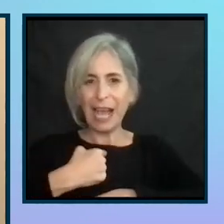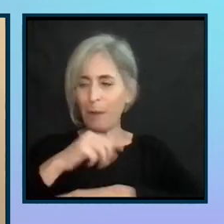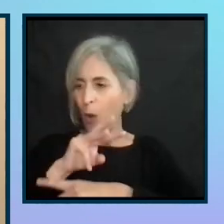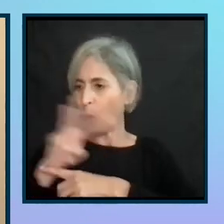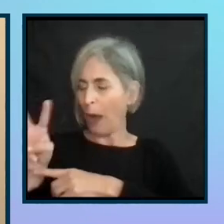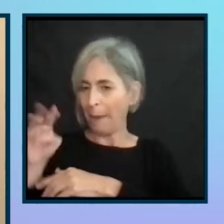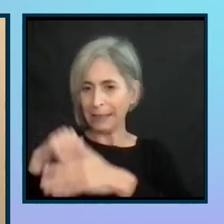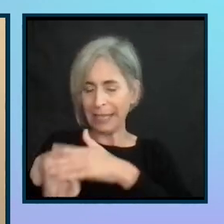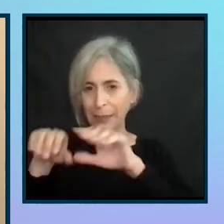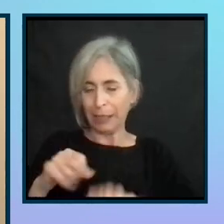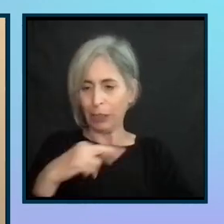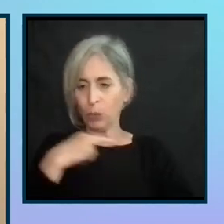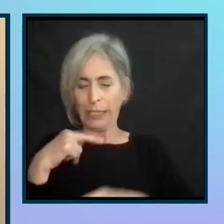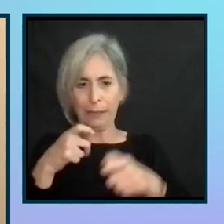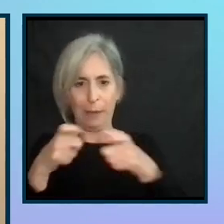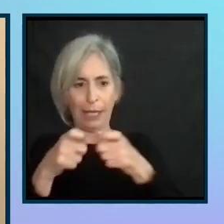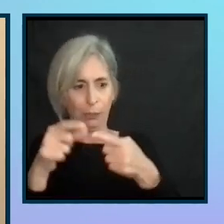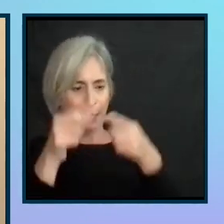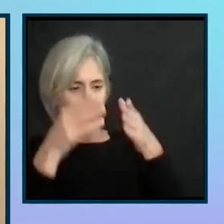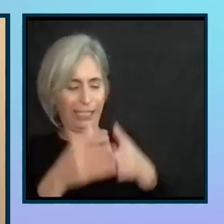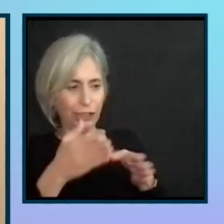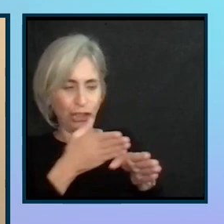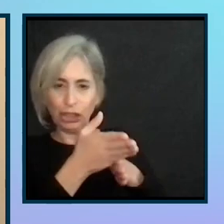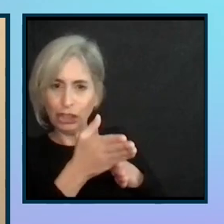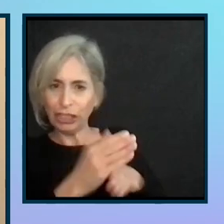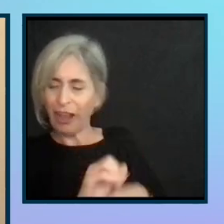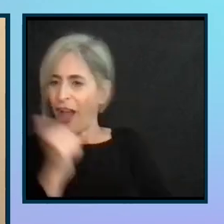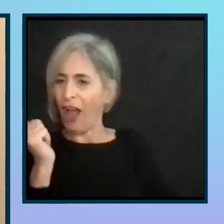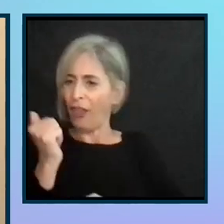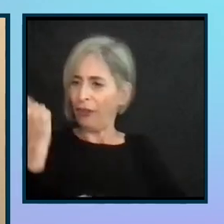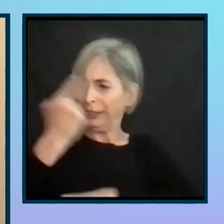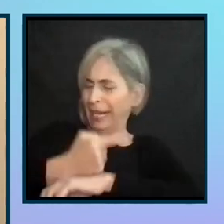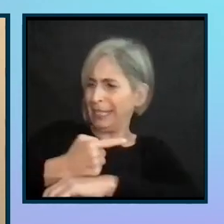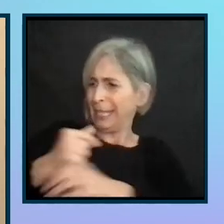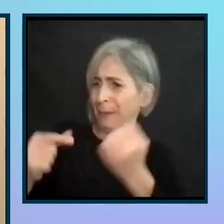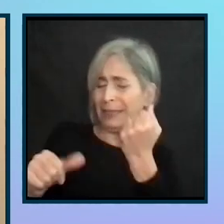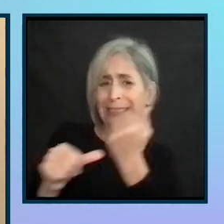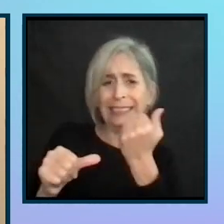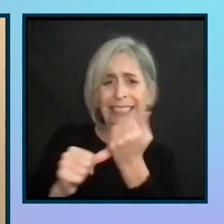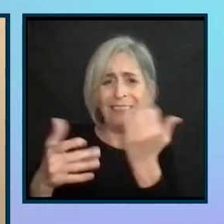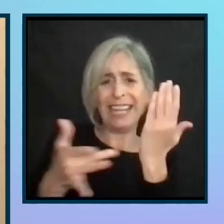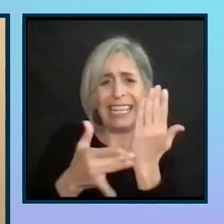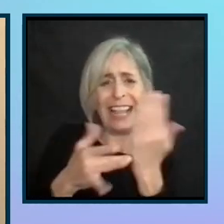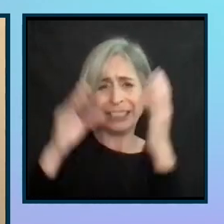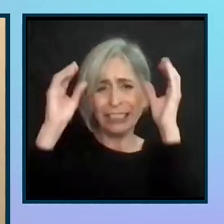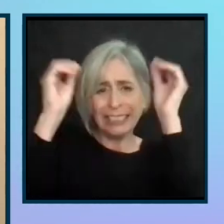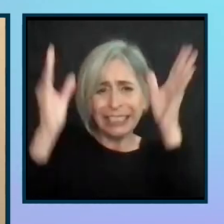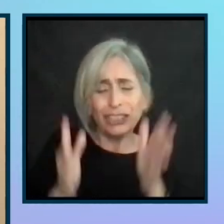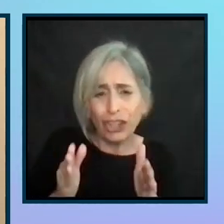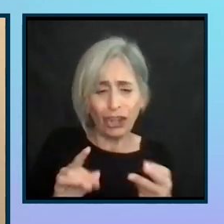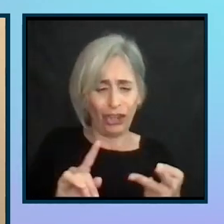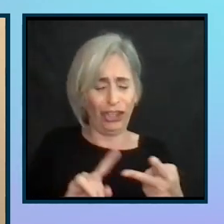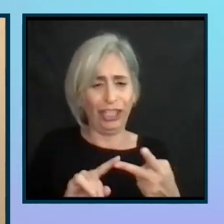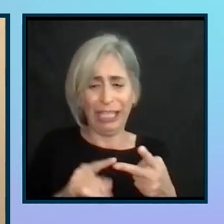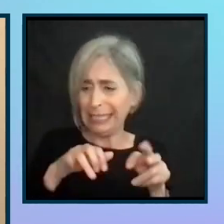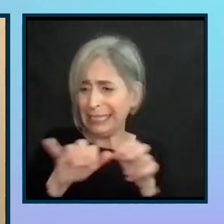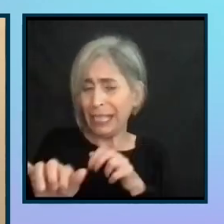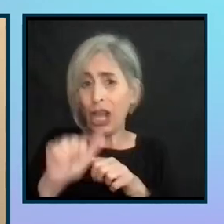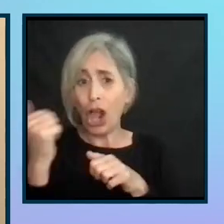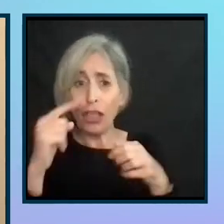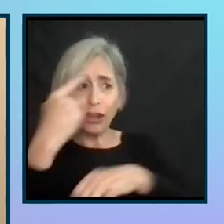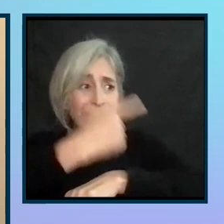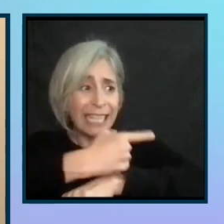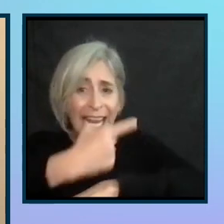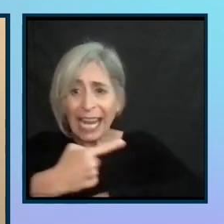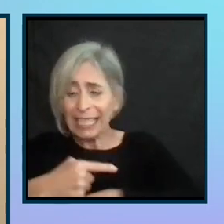accessibility risk management specialist. Other days, I'm an assistive technology teacher. And still other days,